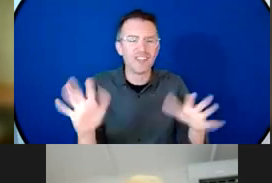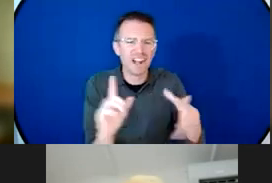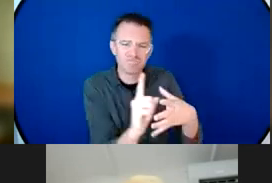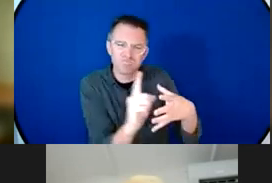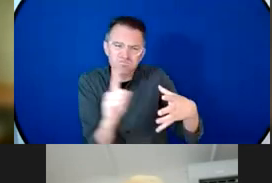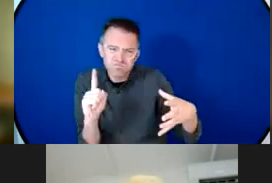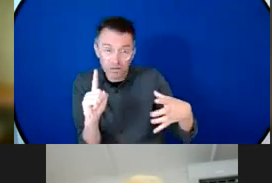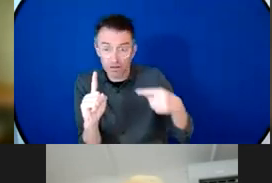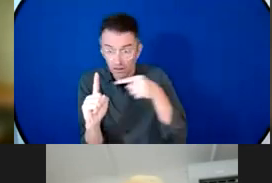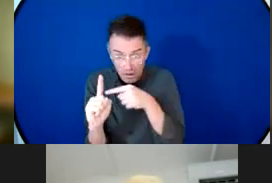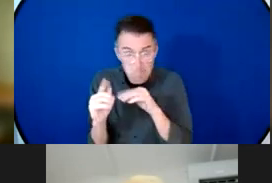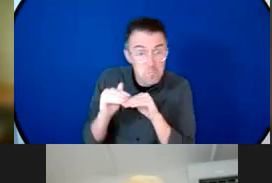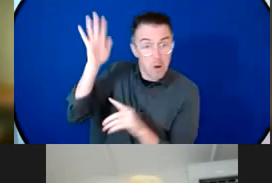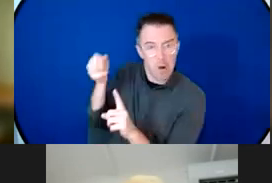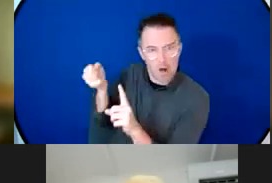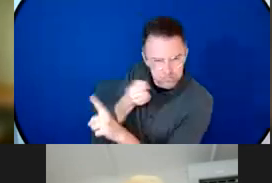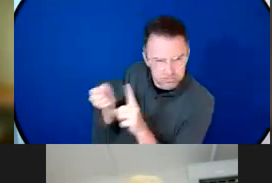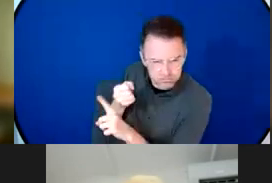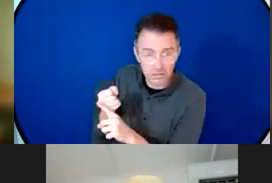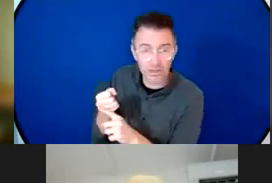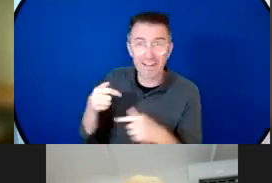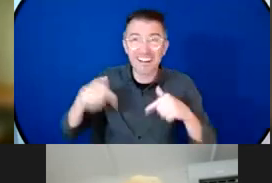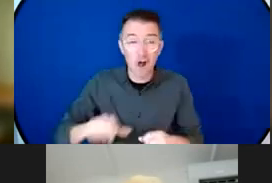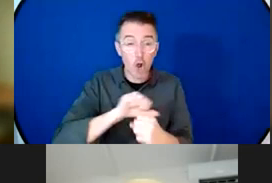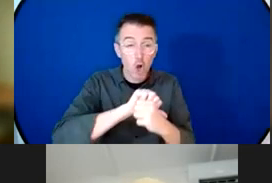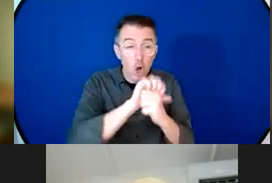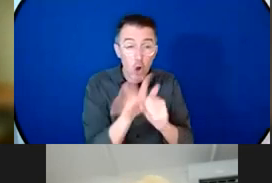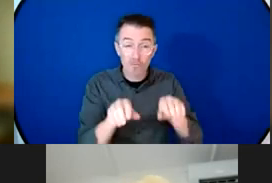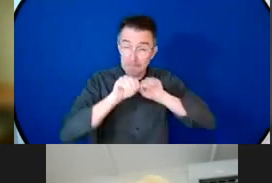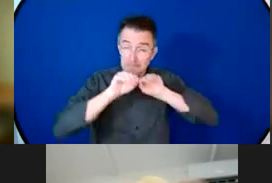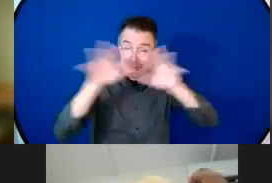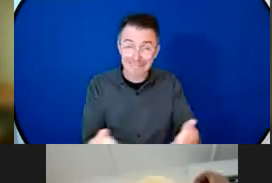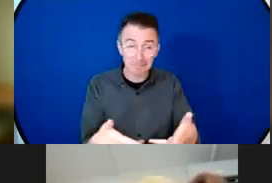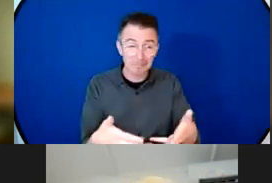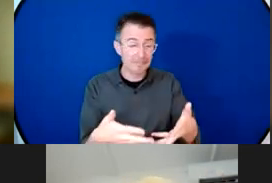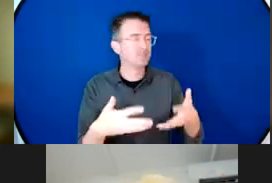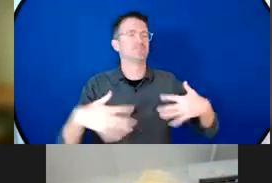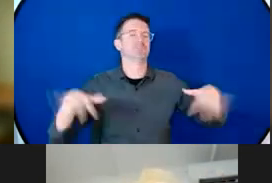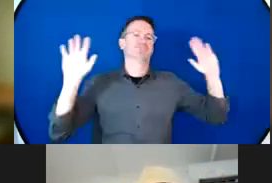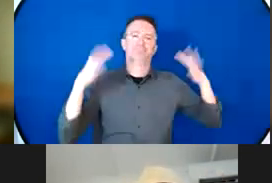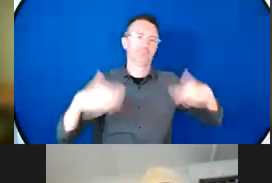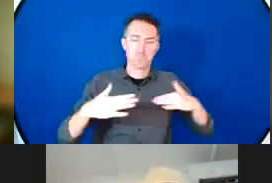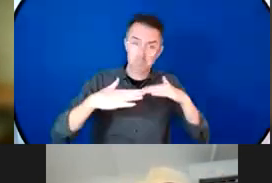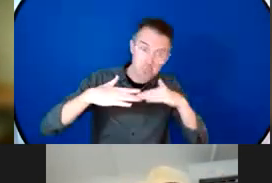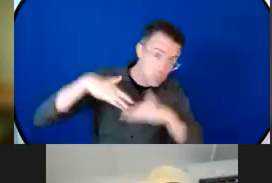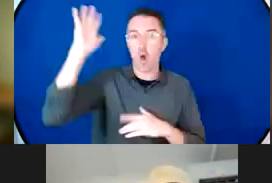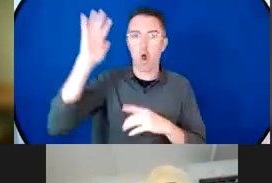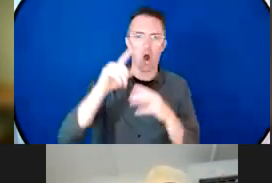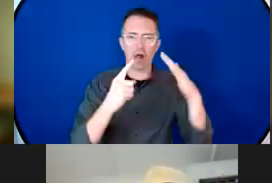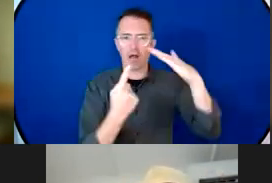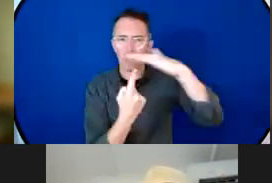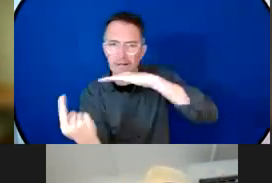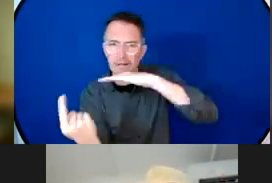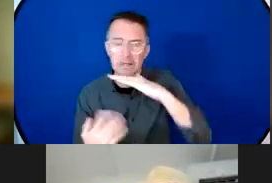climate crisis it has added an additional complexity making it even more difficult for young people